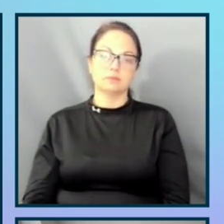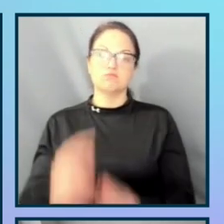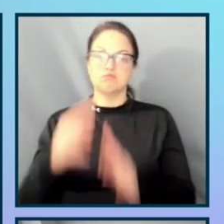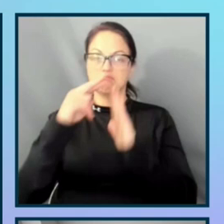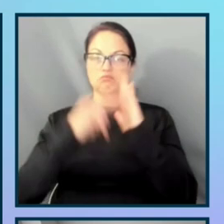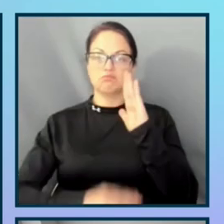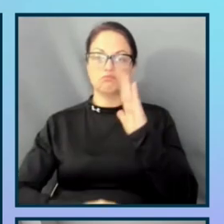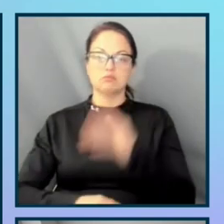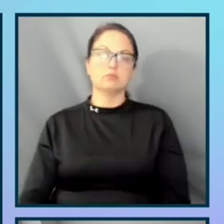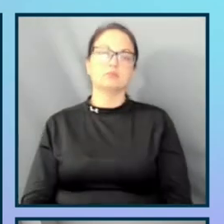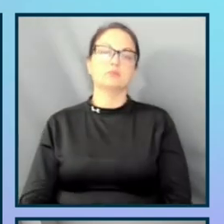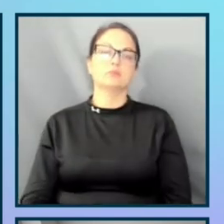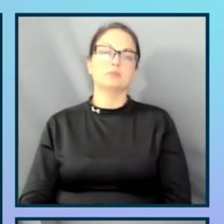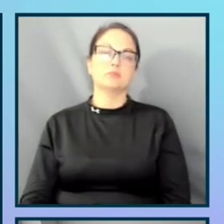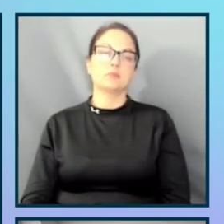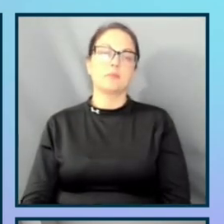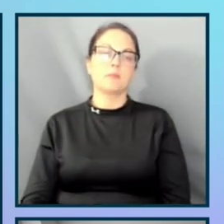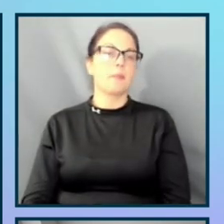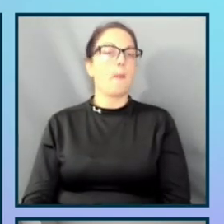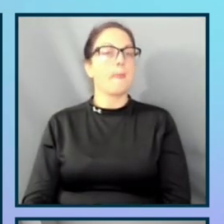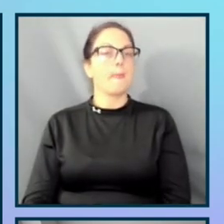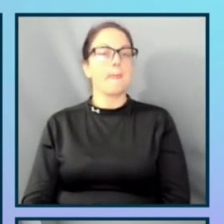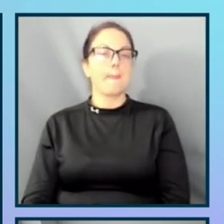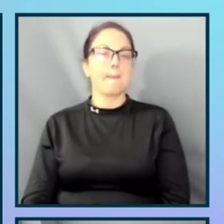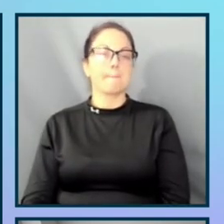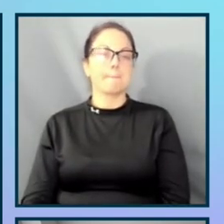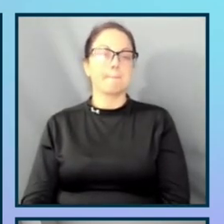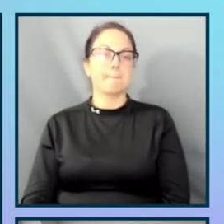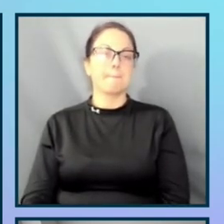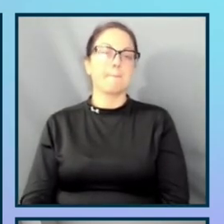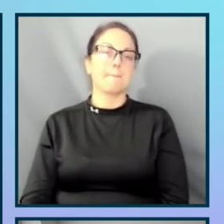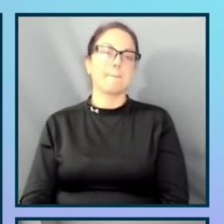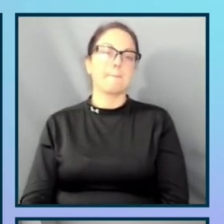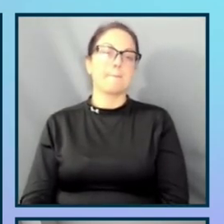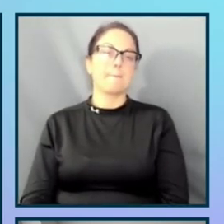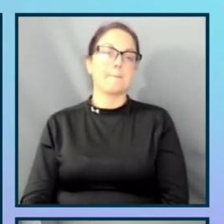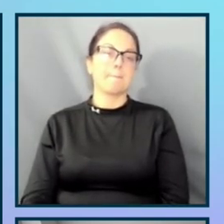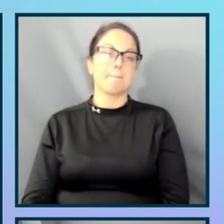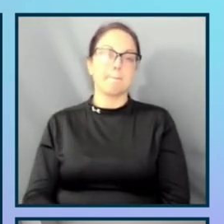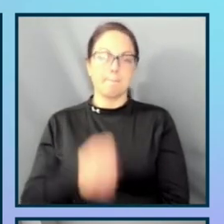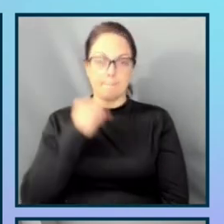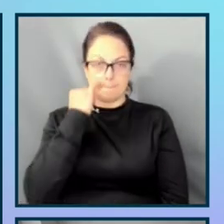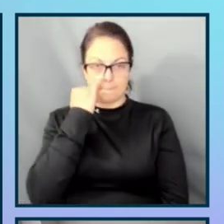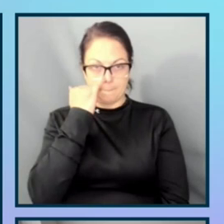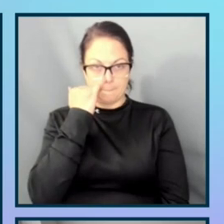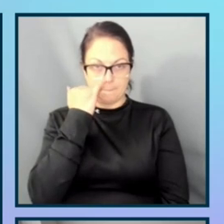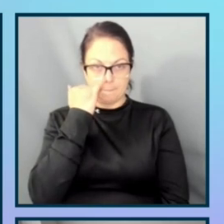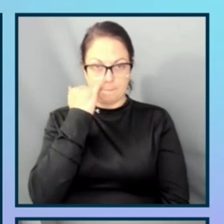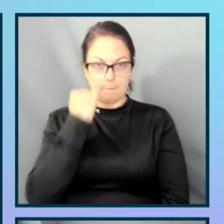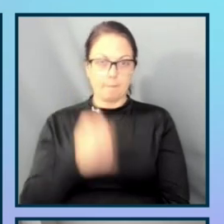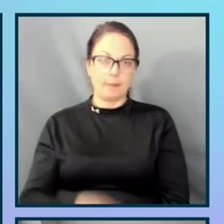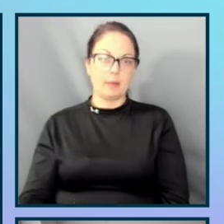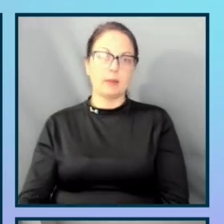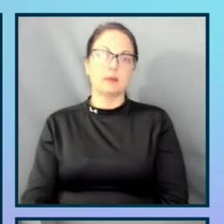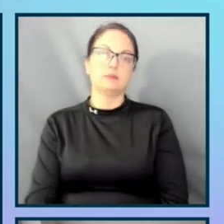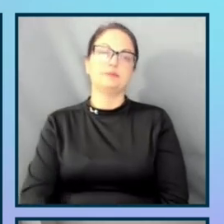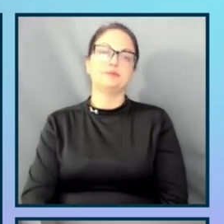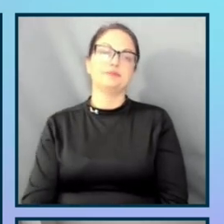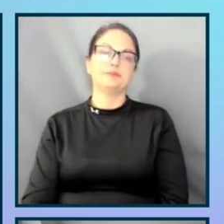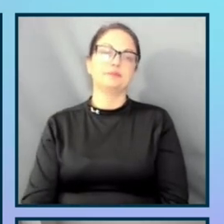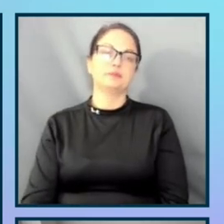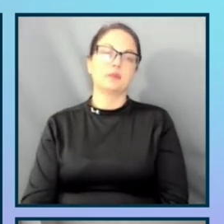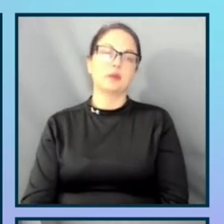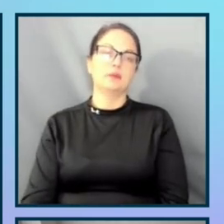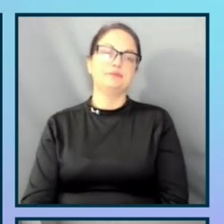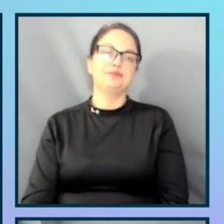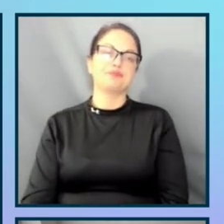using a design system or a component library. So by advocating for the system to follow accessibility standards, you're opening